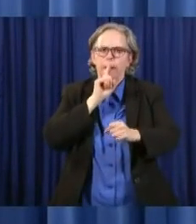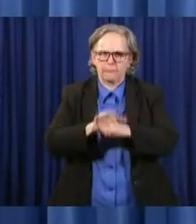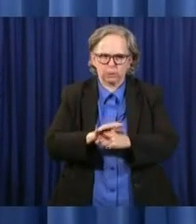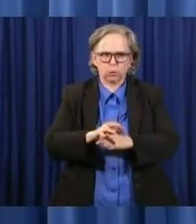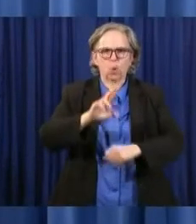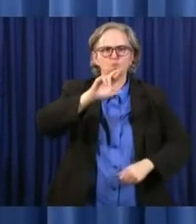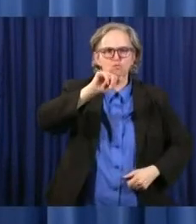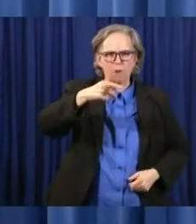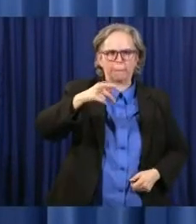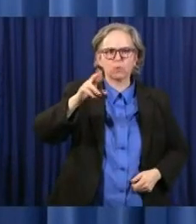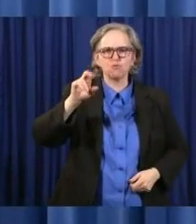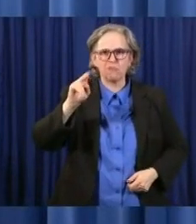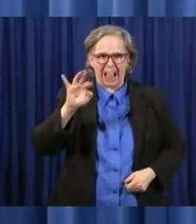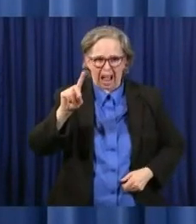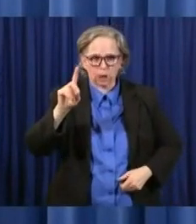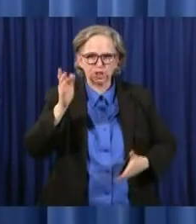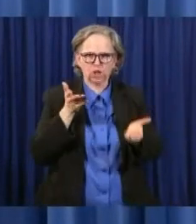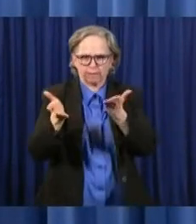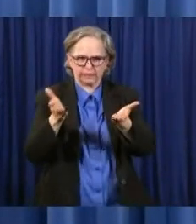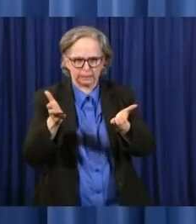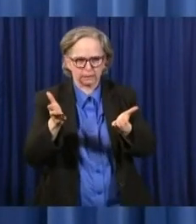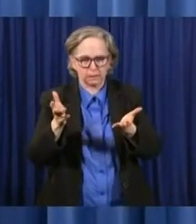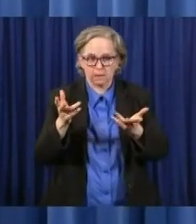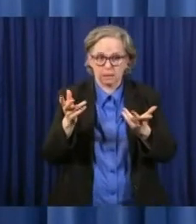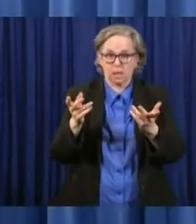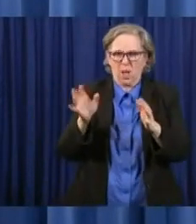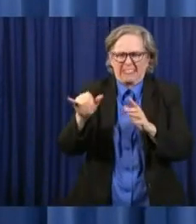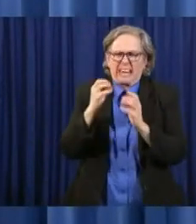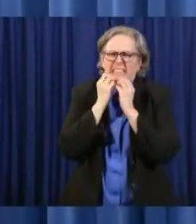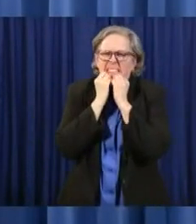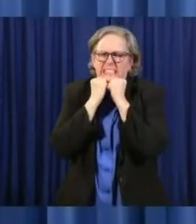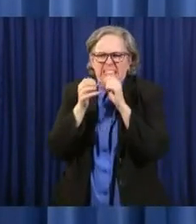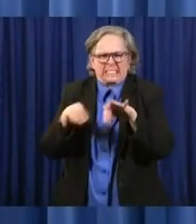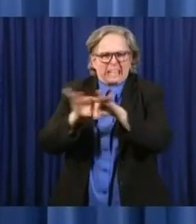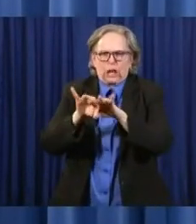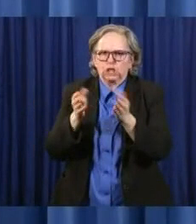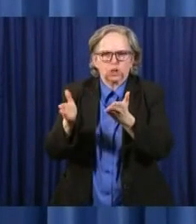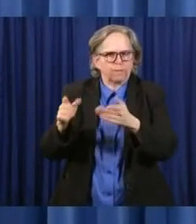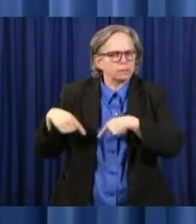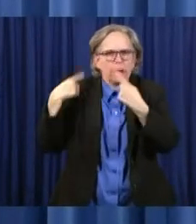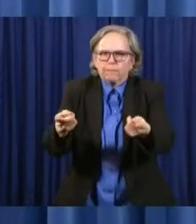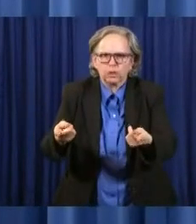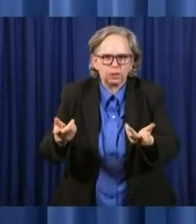are even more essential today than they were before.